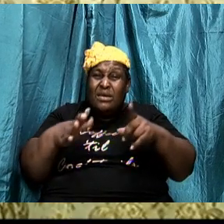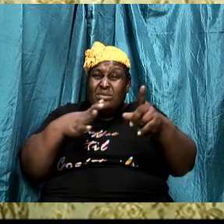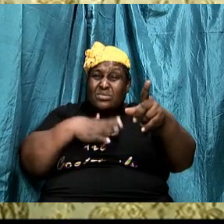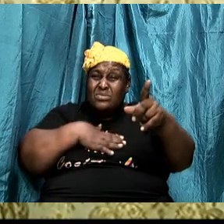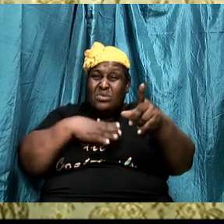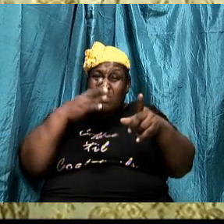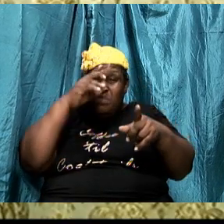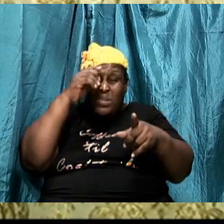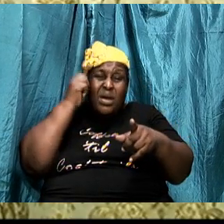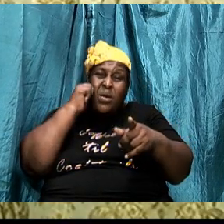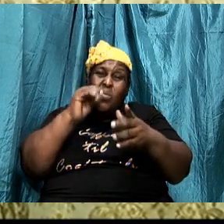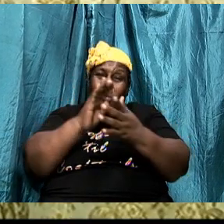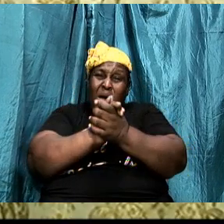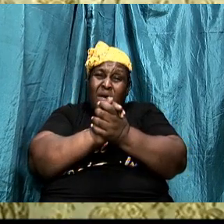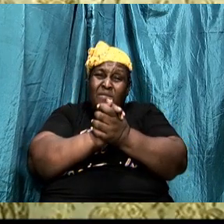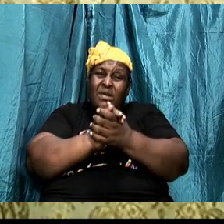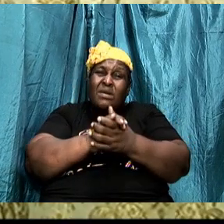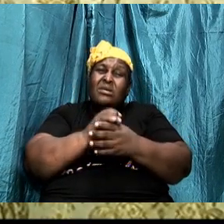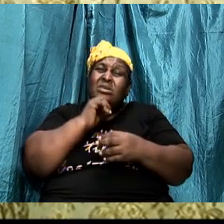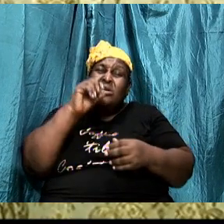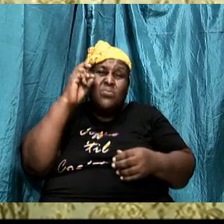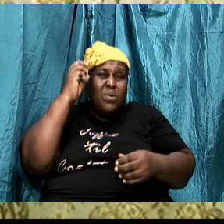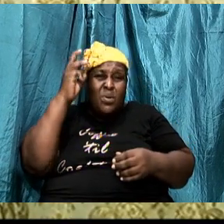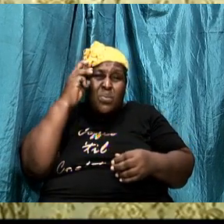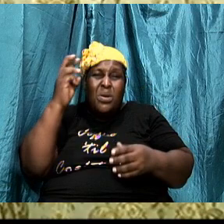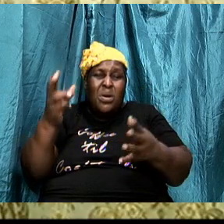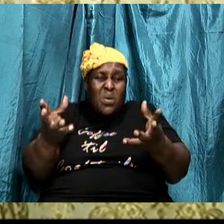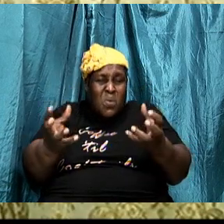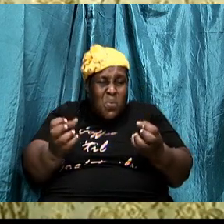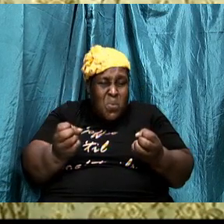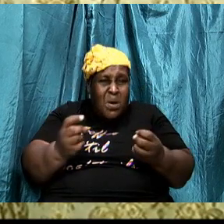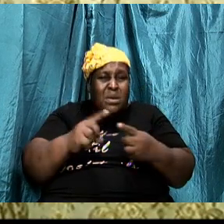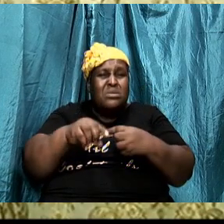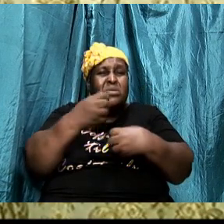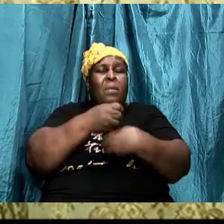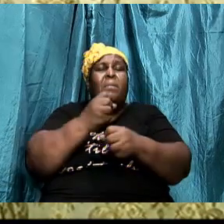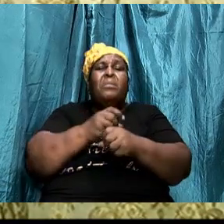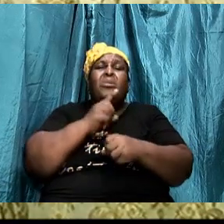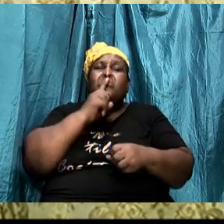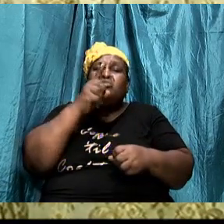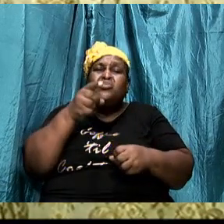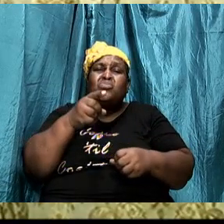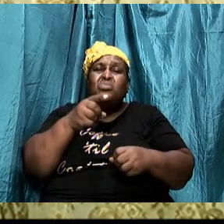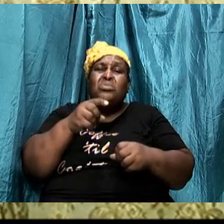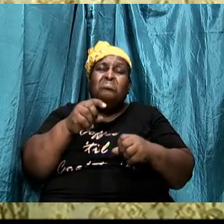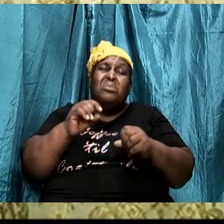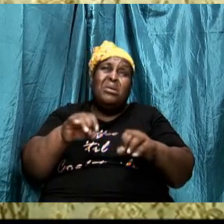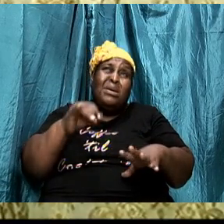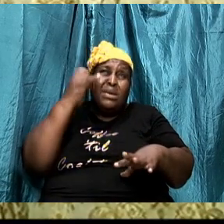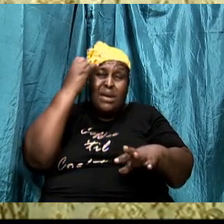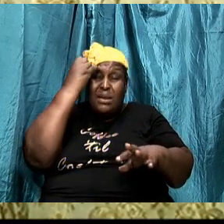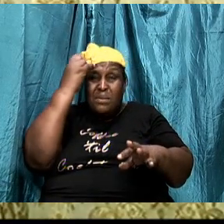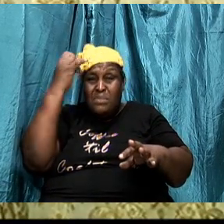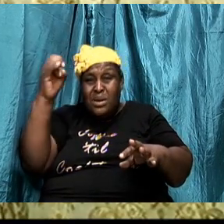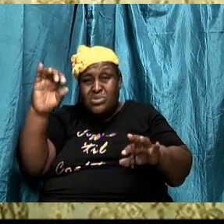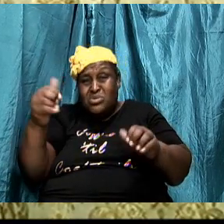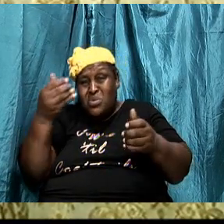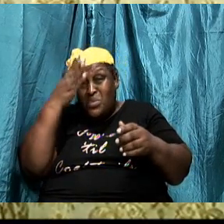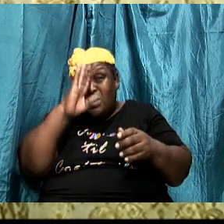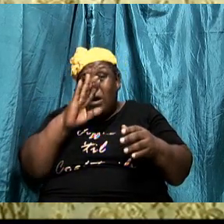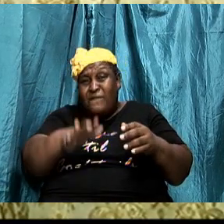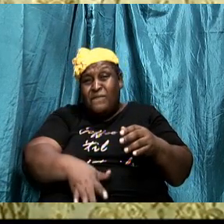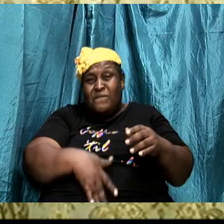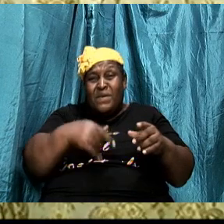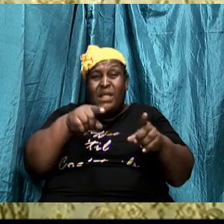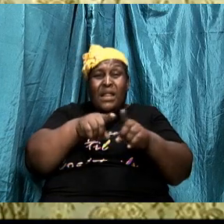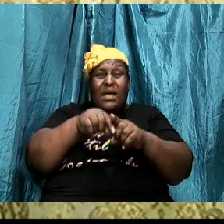about the thing but it's not really worrying but I just want to make sure I can just imagine how God feel to know that